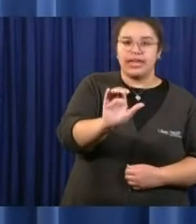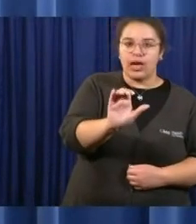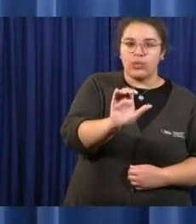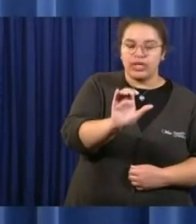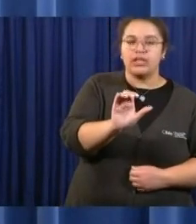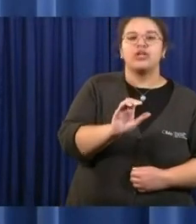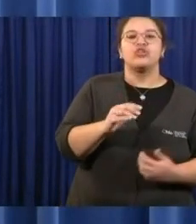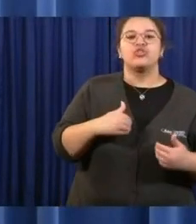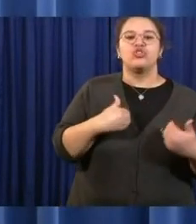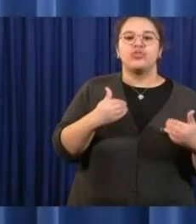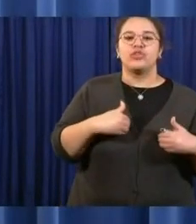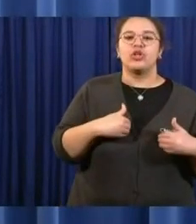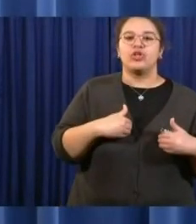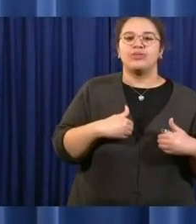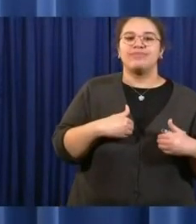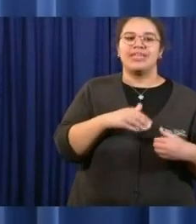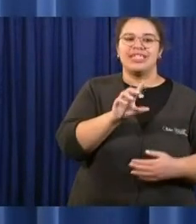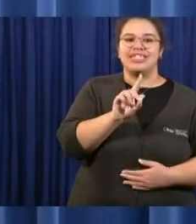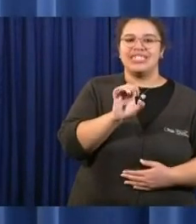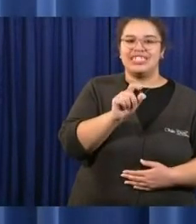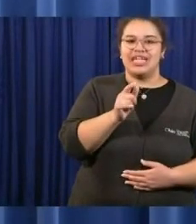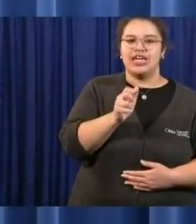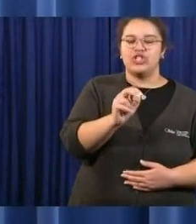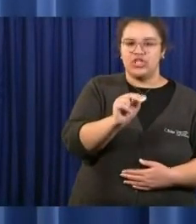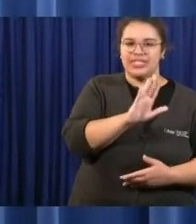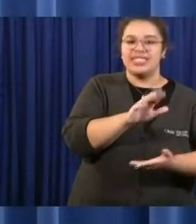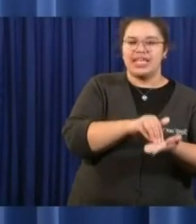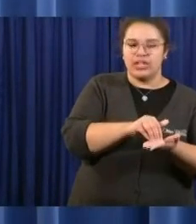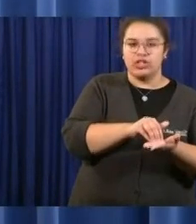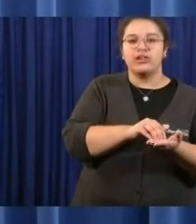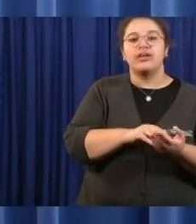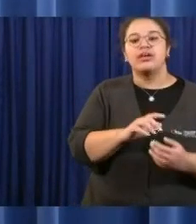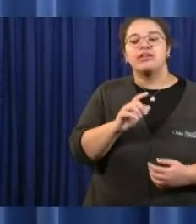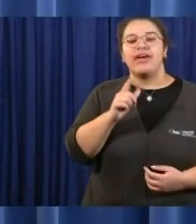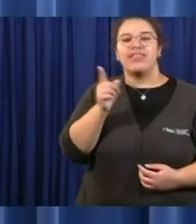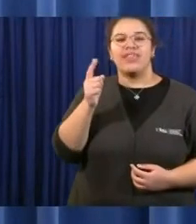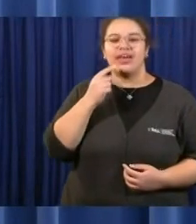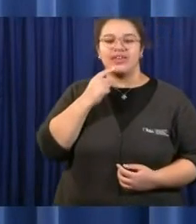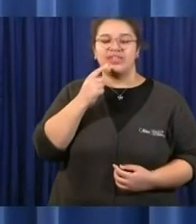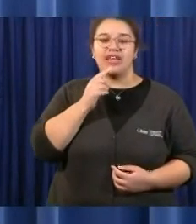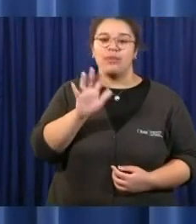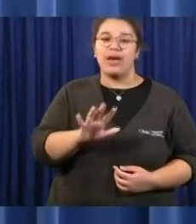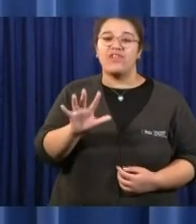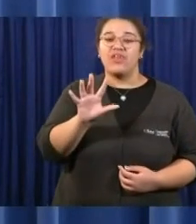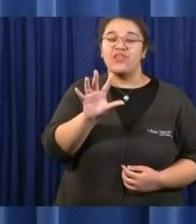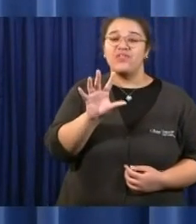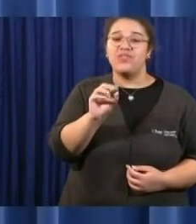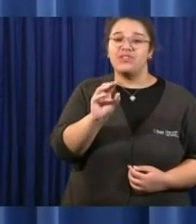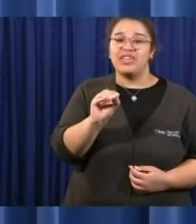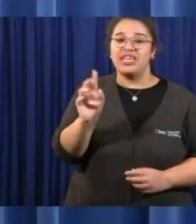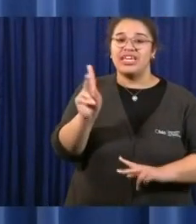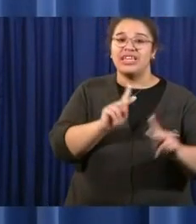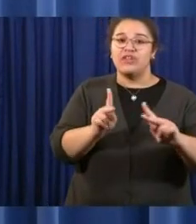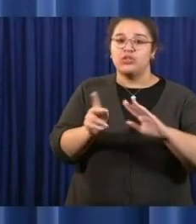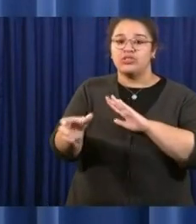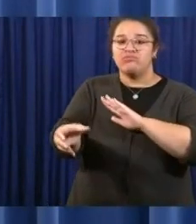In Morrow County, jail officials say at least 50 detainees being held by ICE have tested positive.